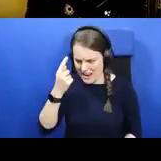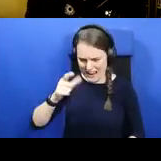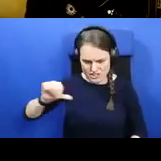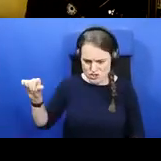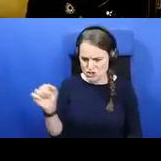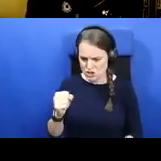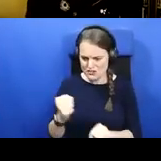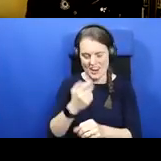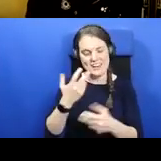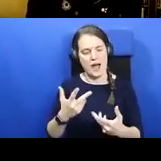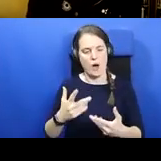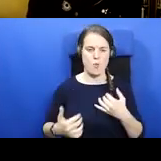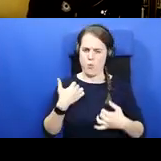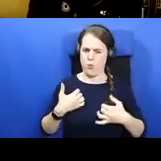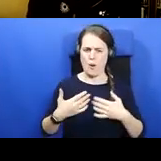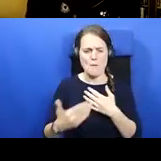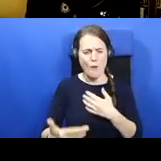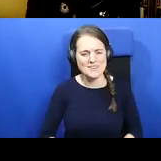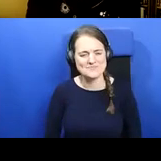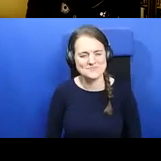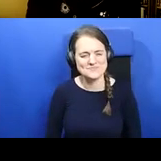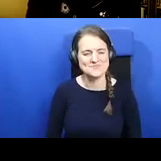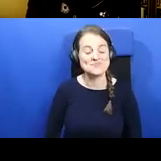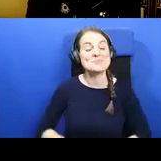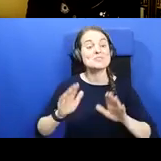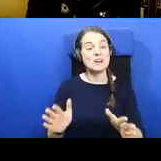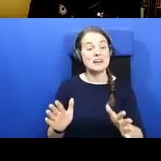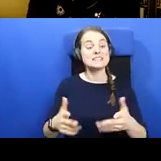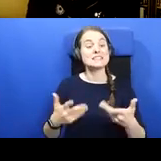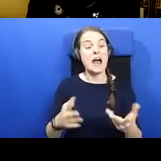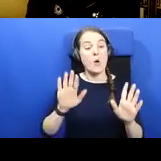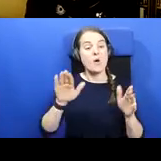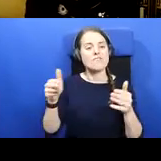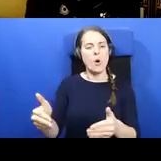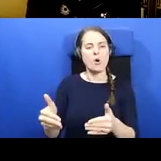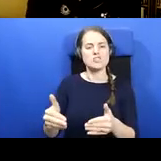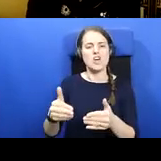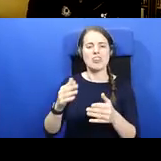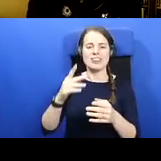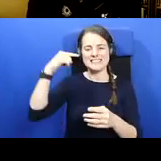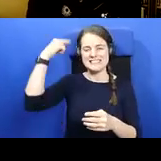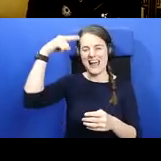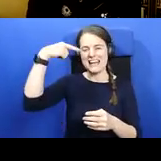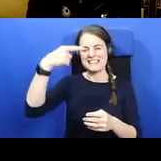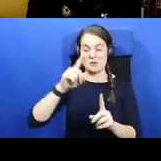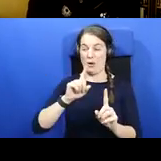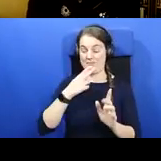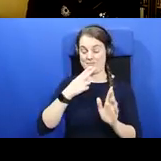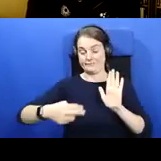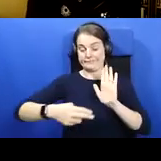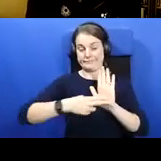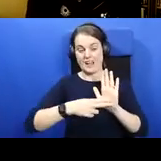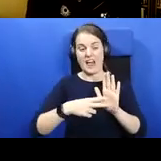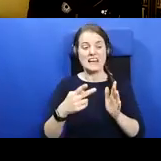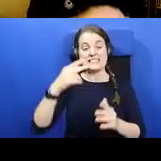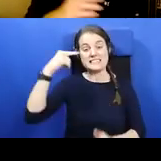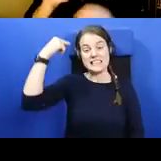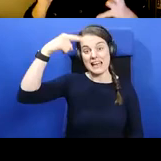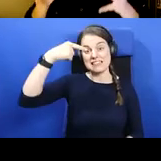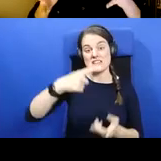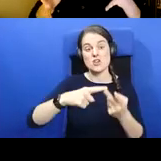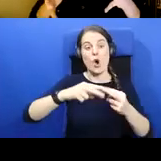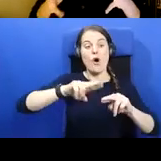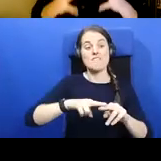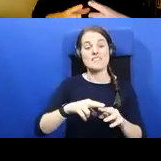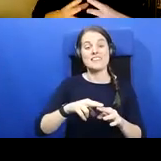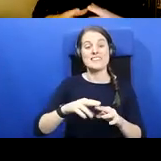I now want to turn and look specifically at the saints of what I've broadly described as the Isles. And